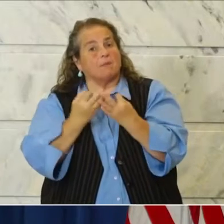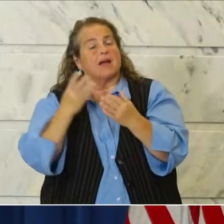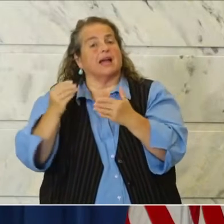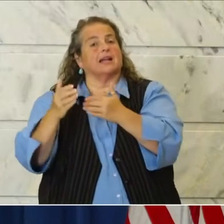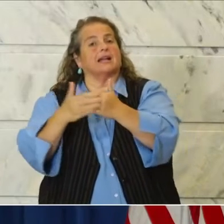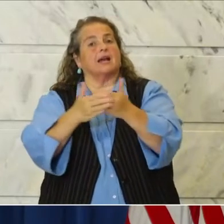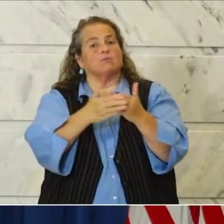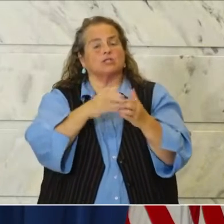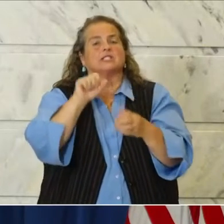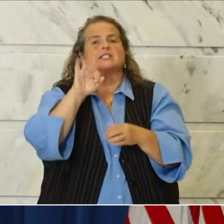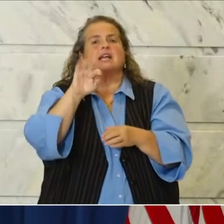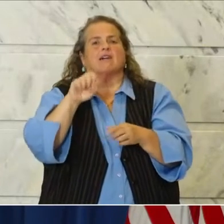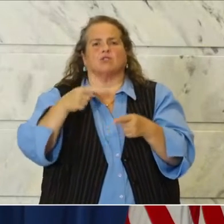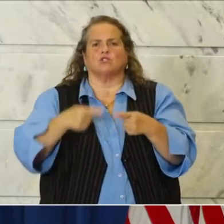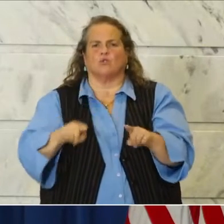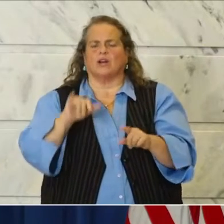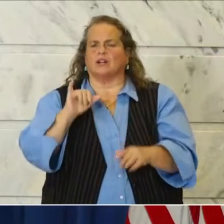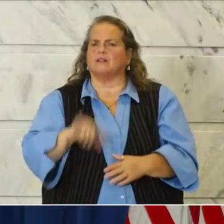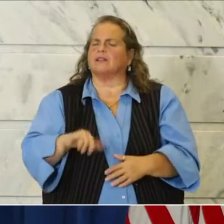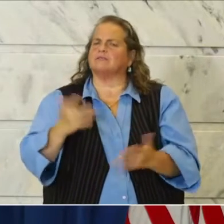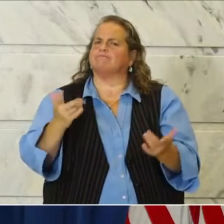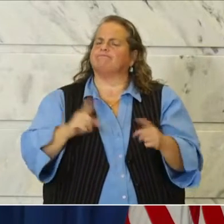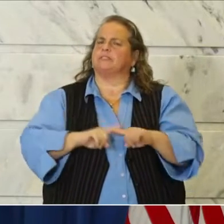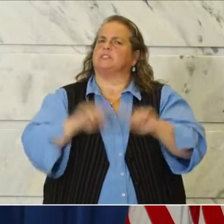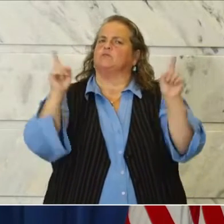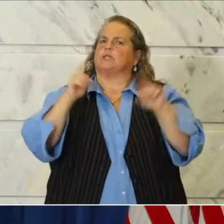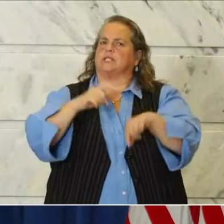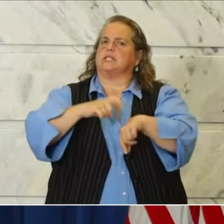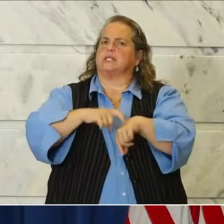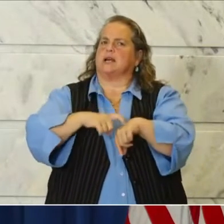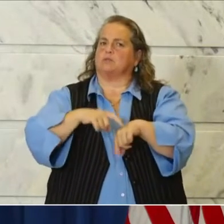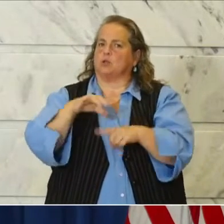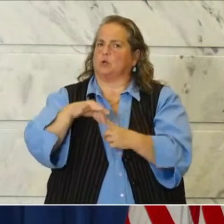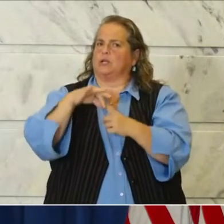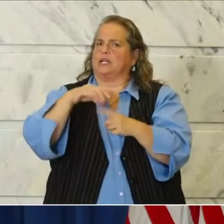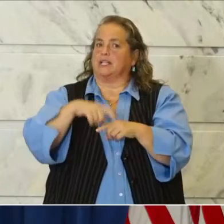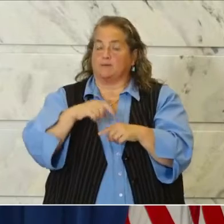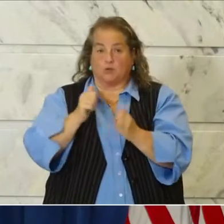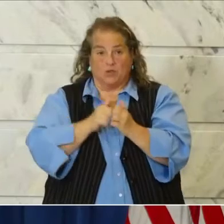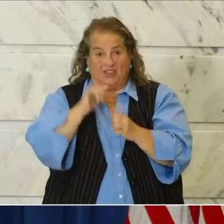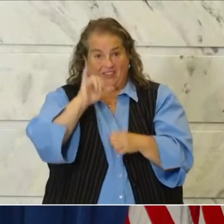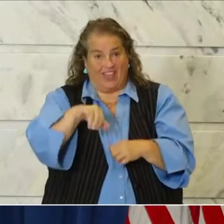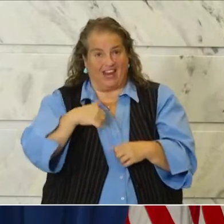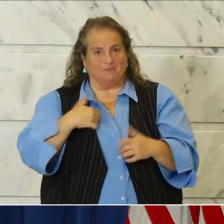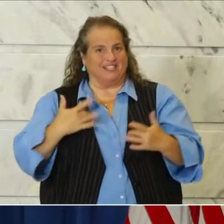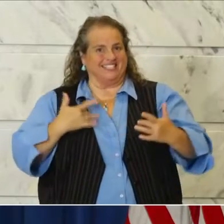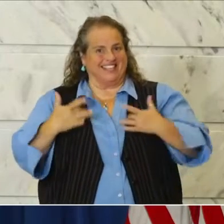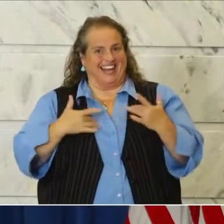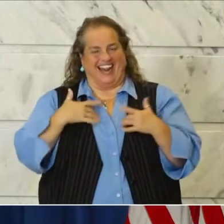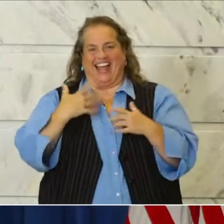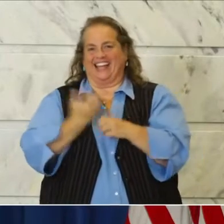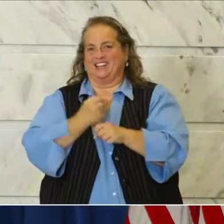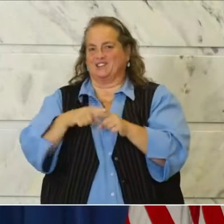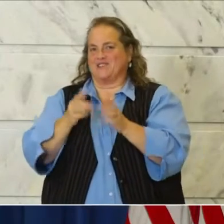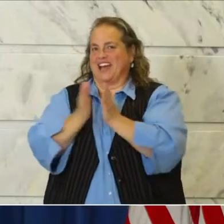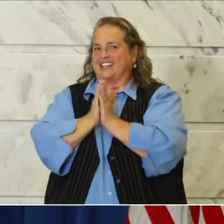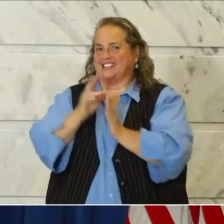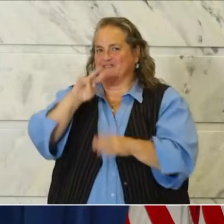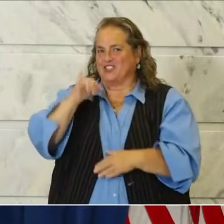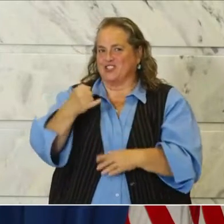these unprecedented times. With that, I'm so excited I get to ask Virginia to say